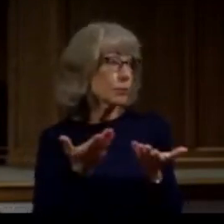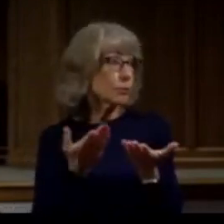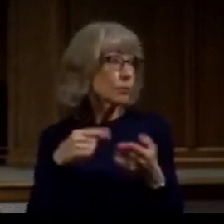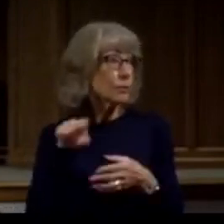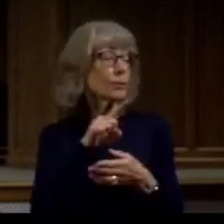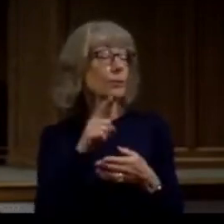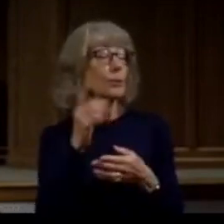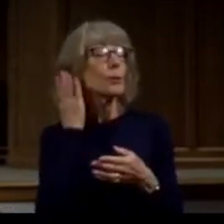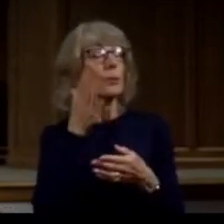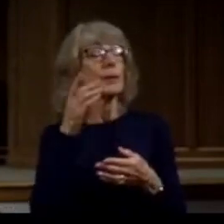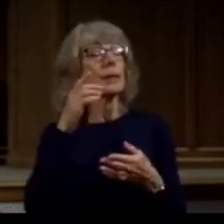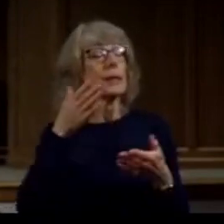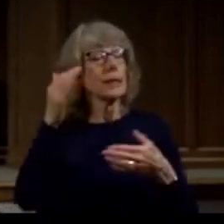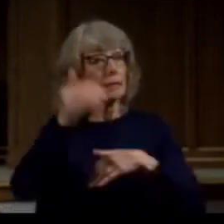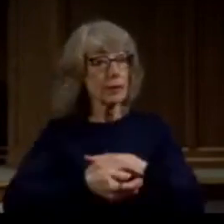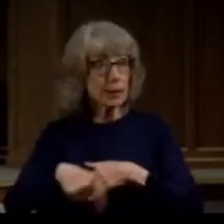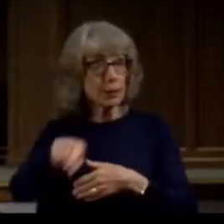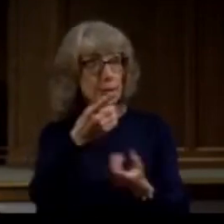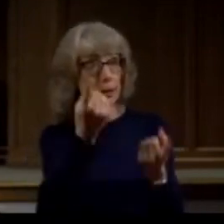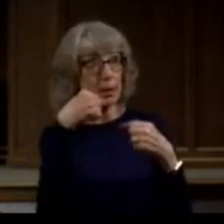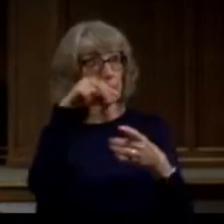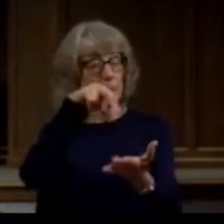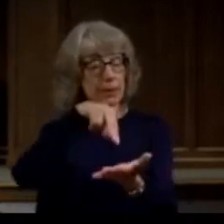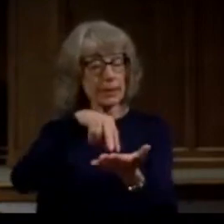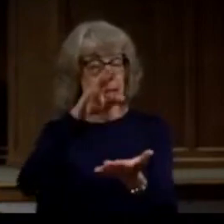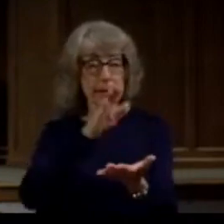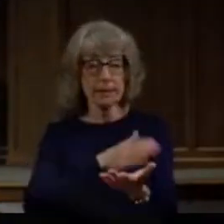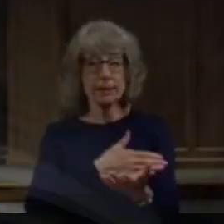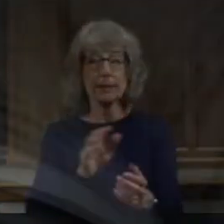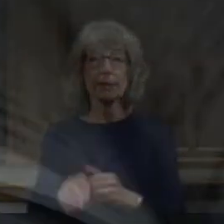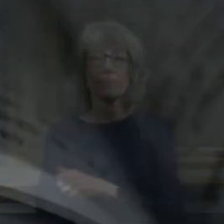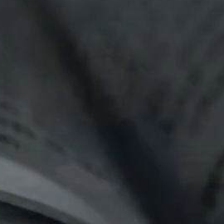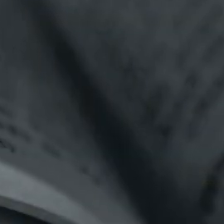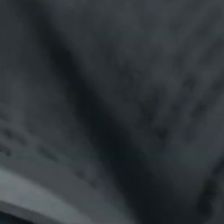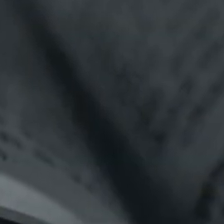invite you to come forward now as we stand and sing this song